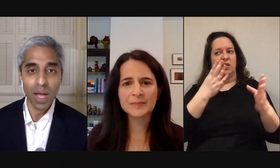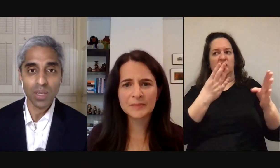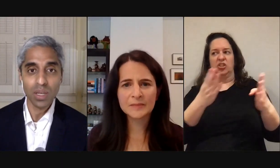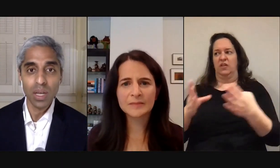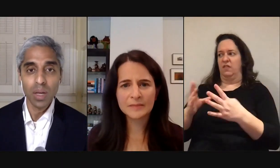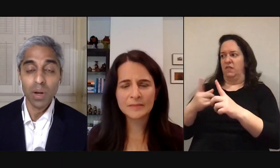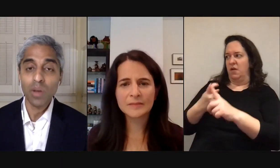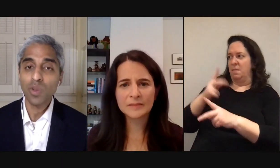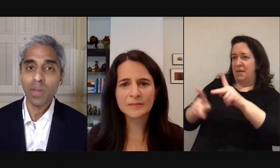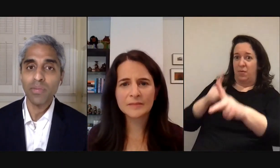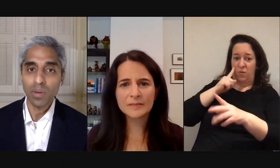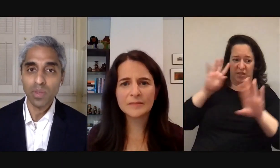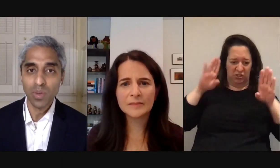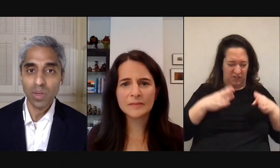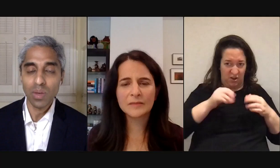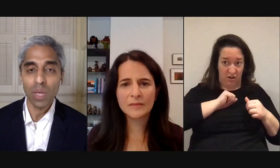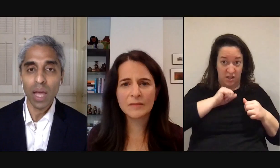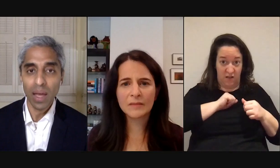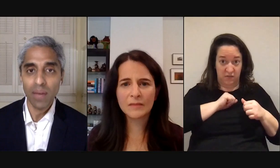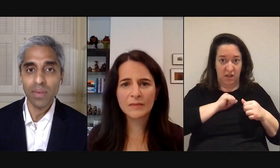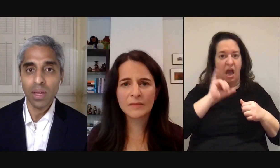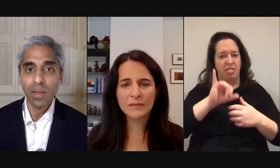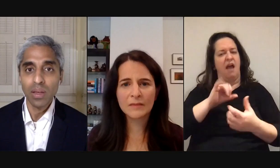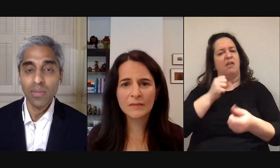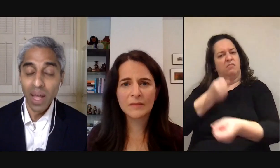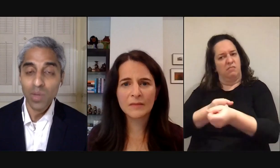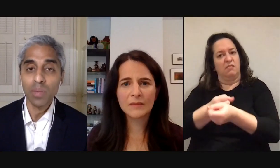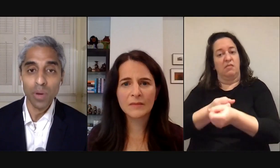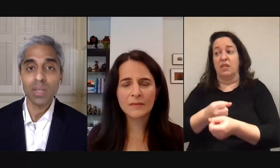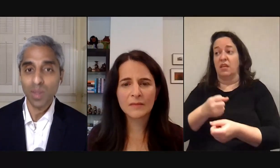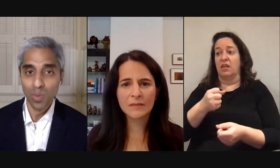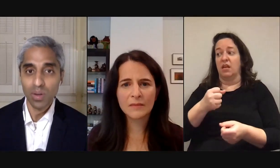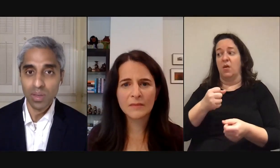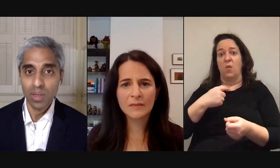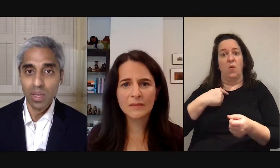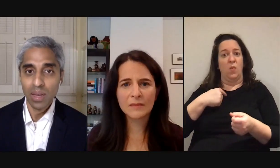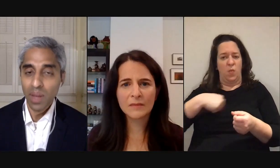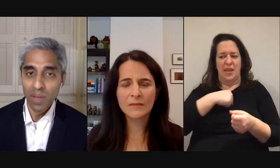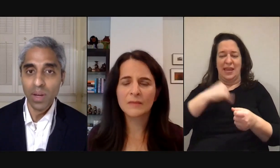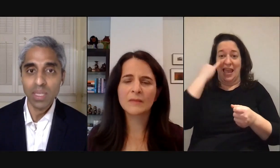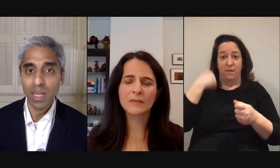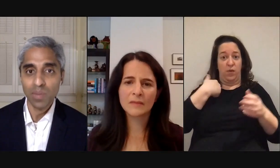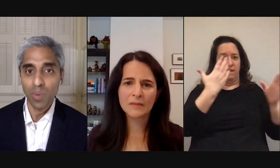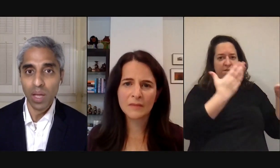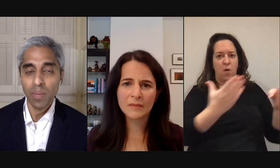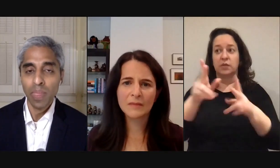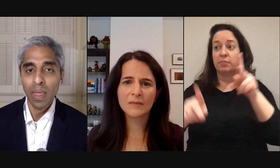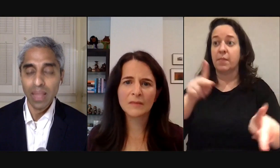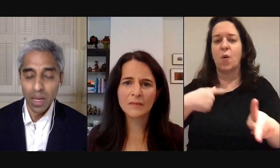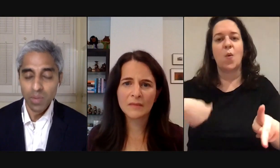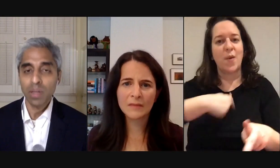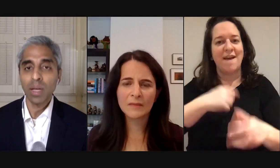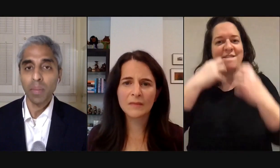positive interaction but it also reaffirms to us that we have value to bring to the world in a very very tangible way